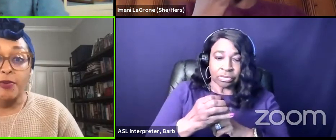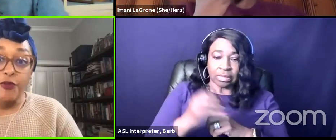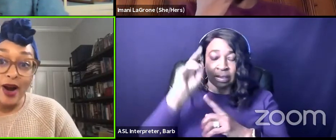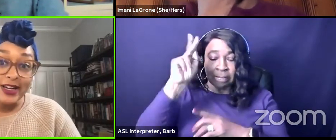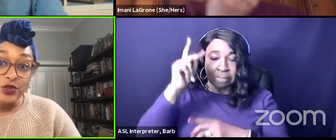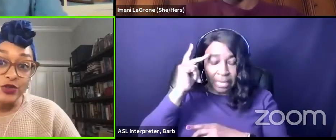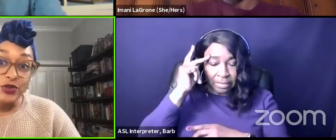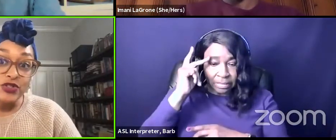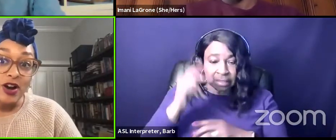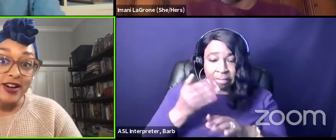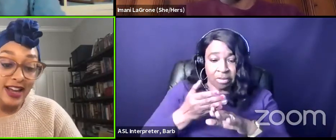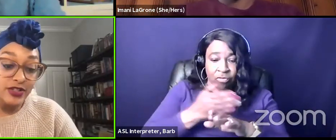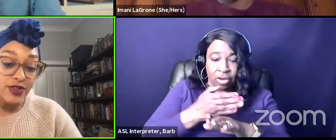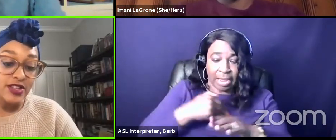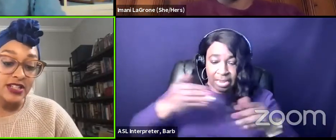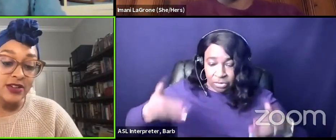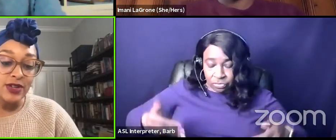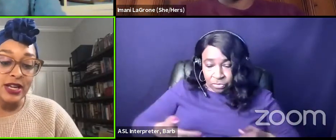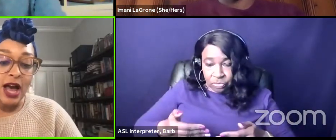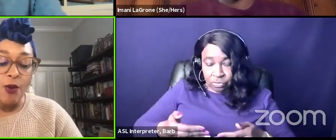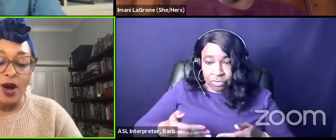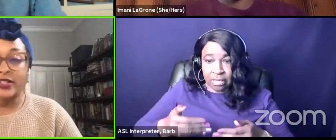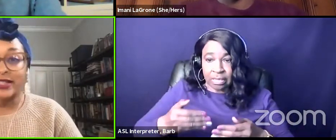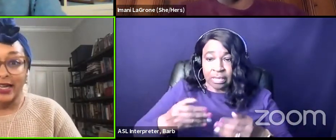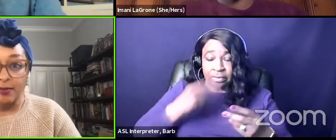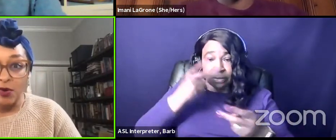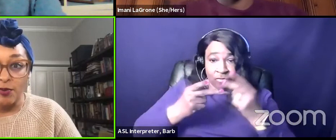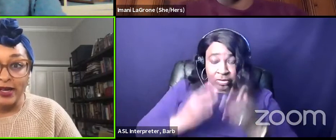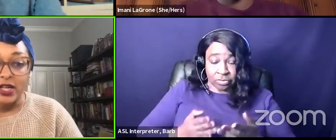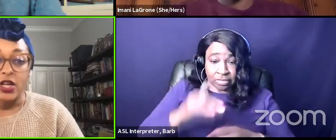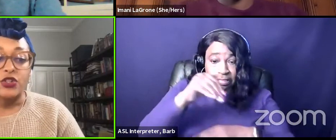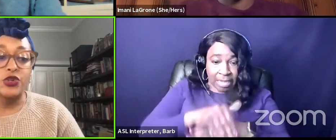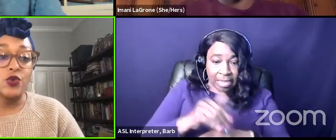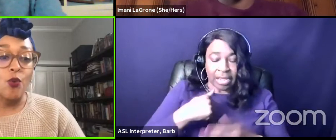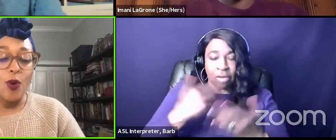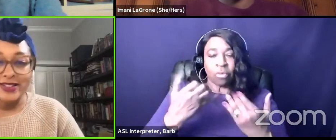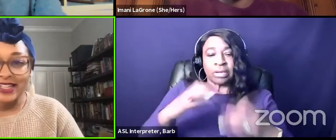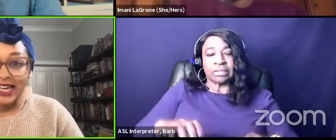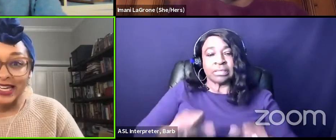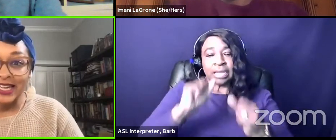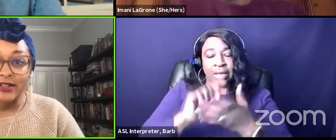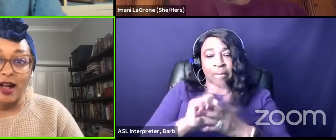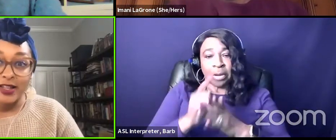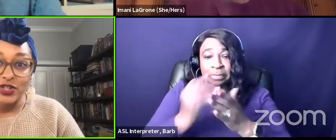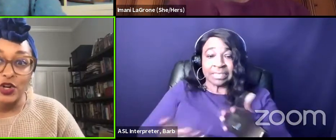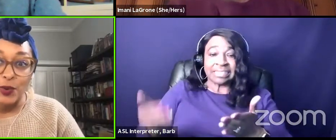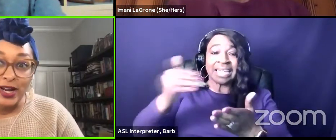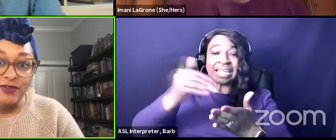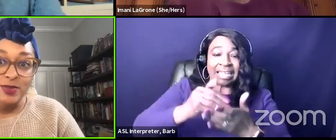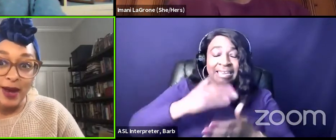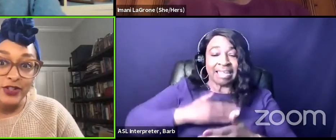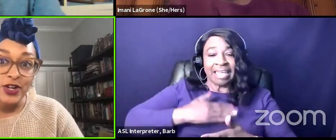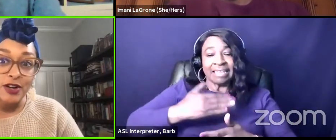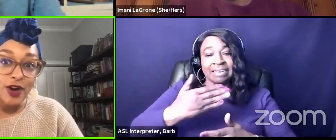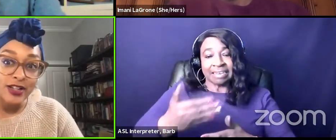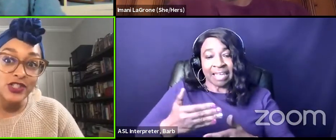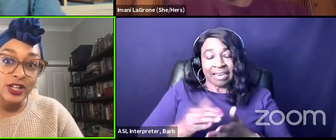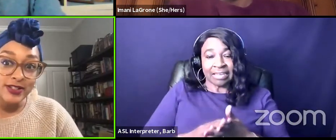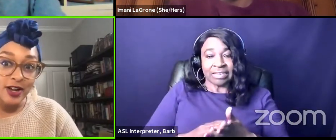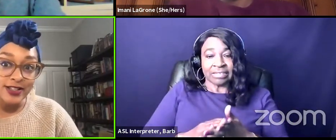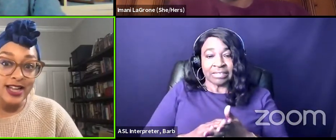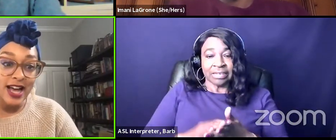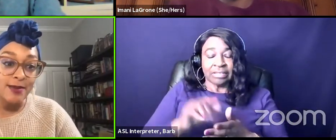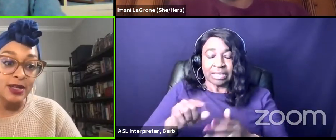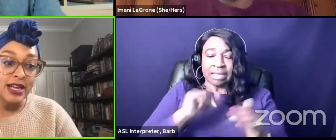before i introduce our guests for this evening i want to take a moment to once again acknowledge the grave specter of